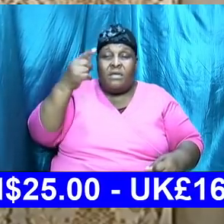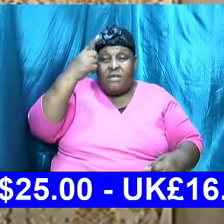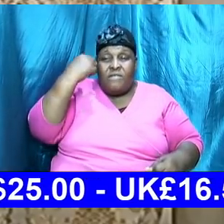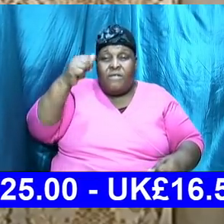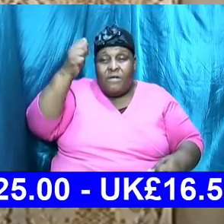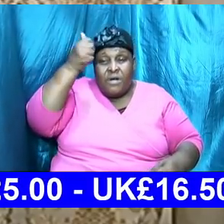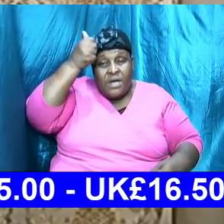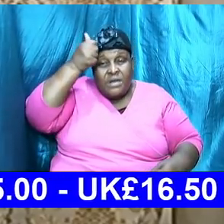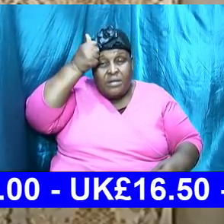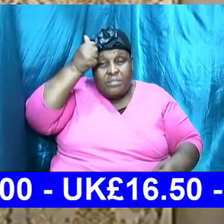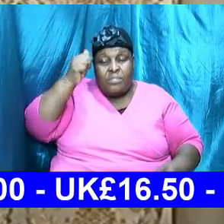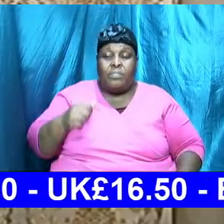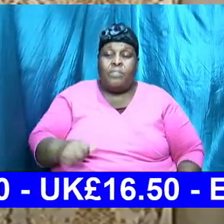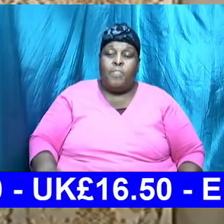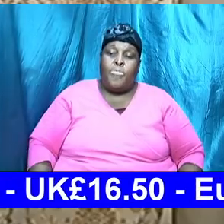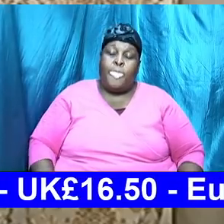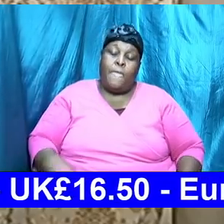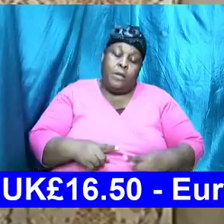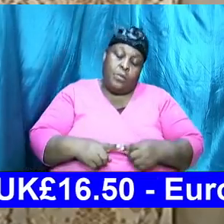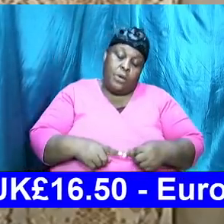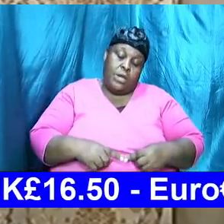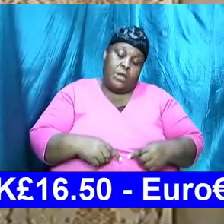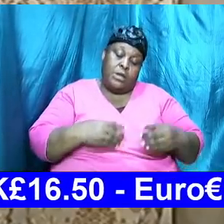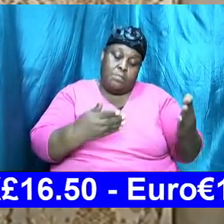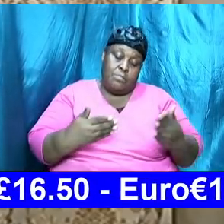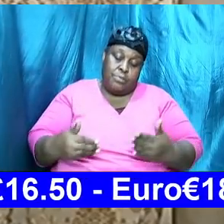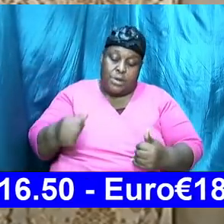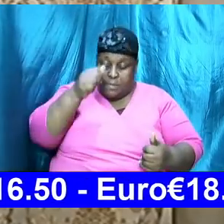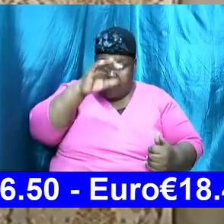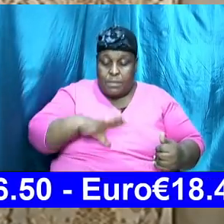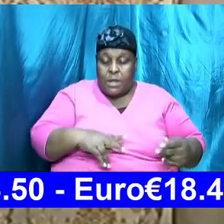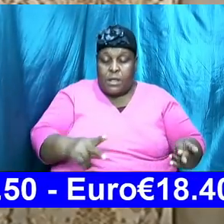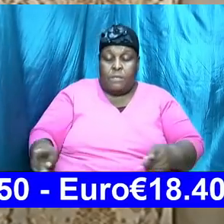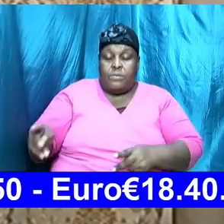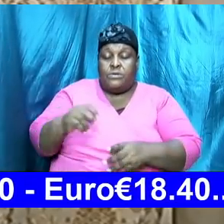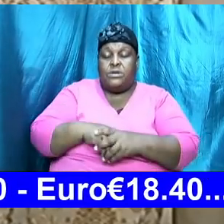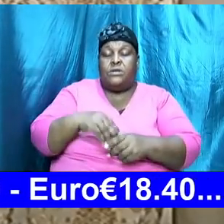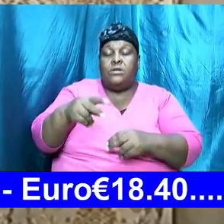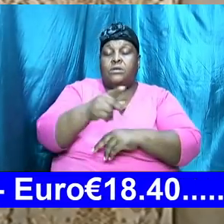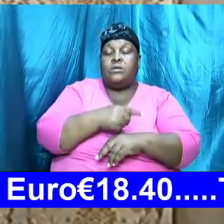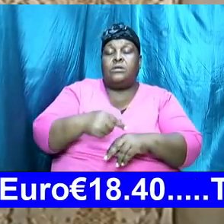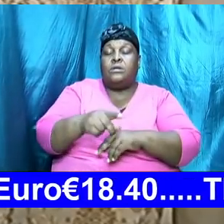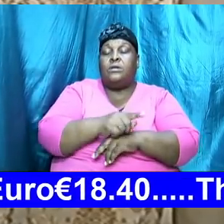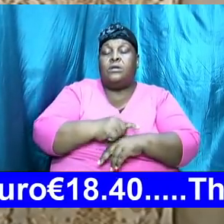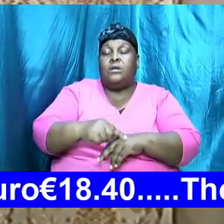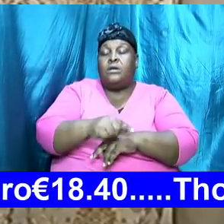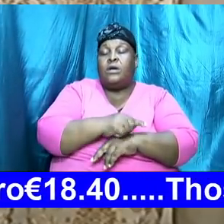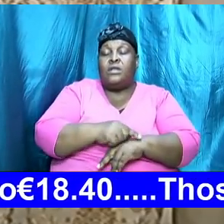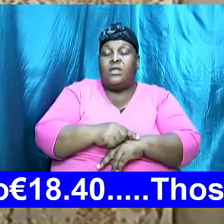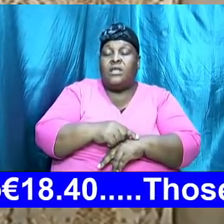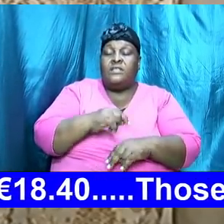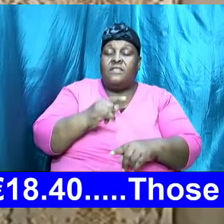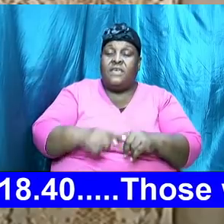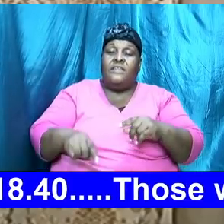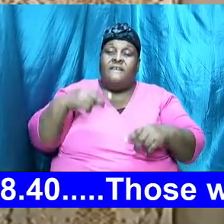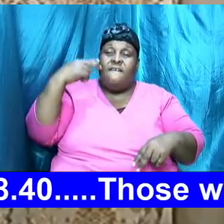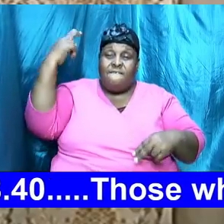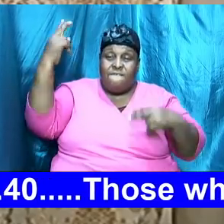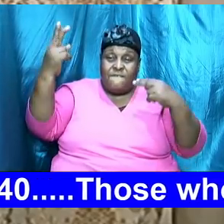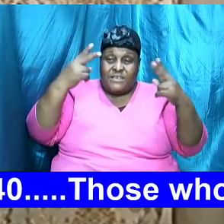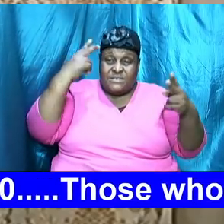then after he took man and he would then visit him there and that is the